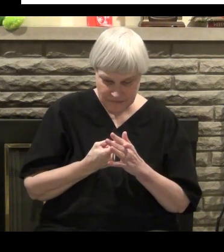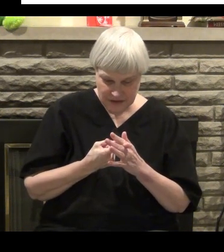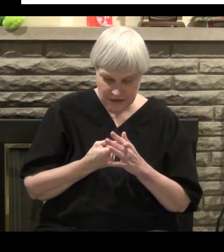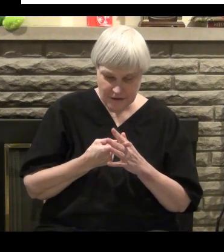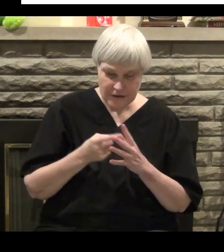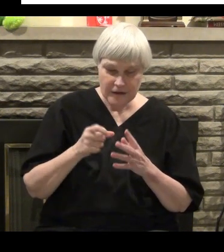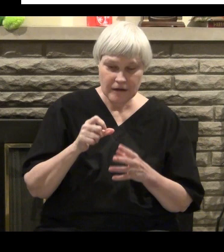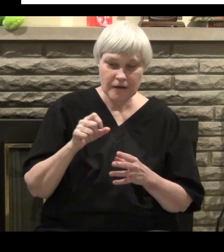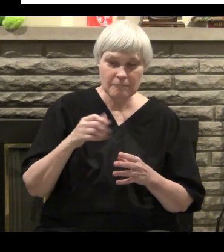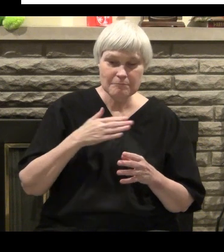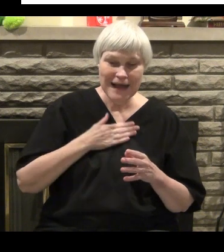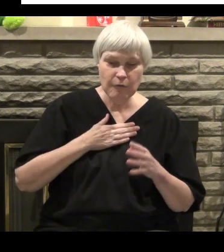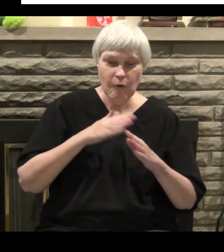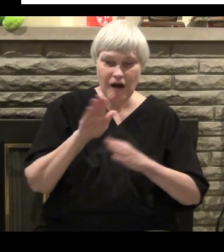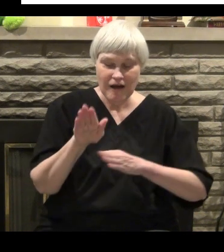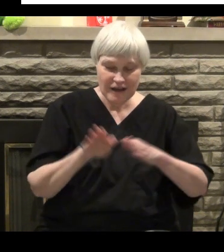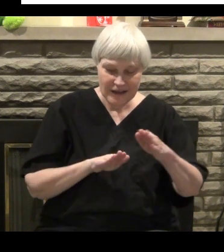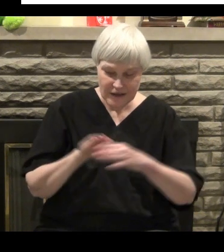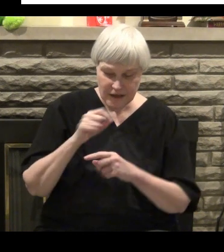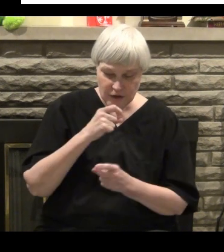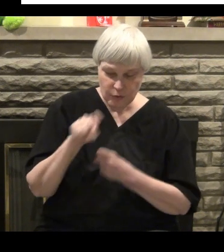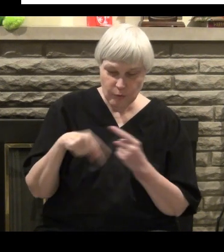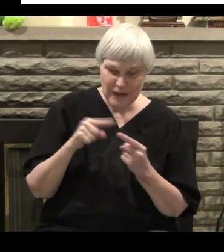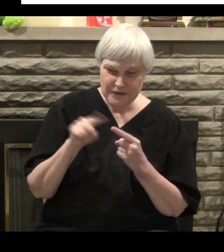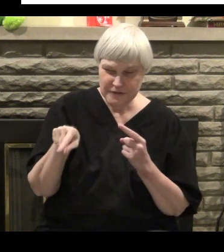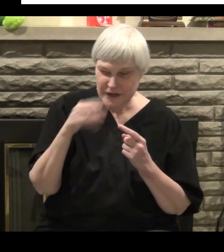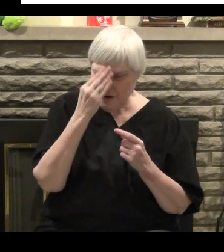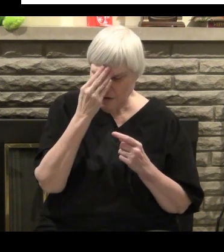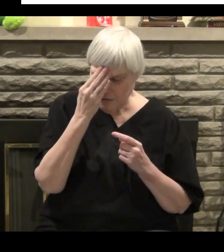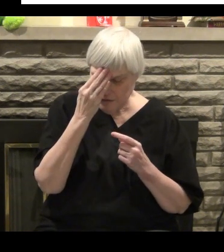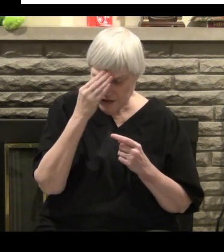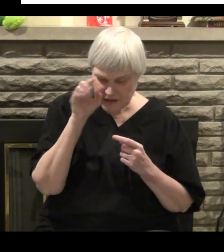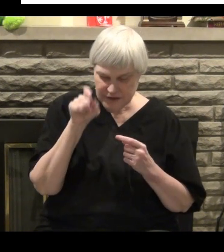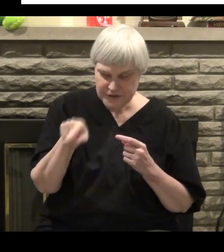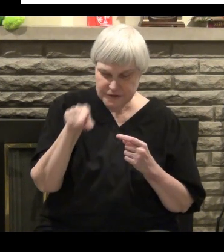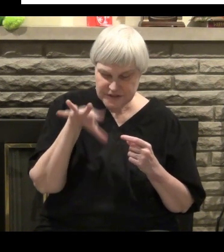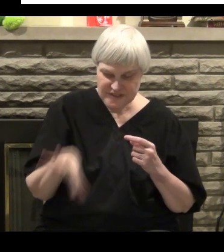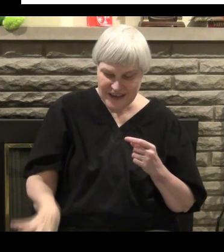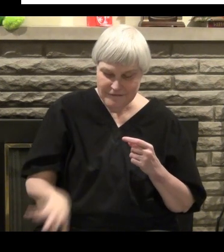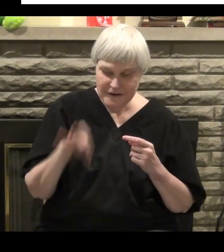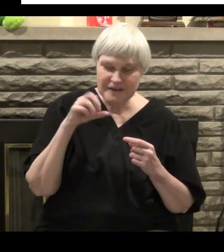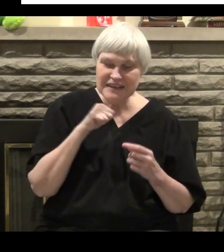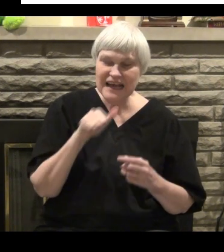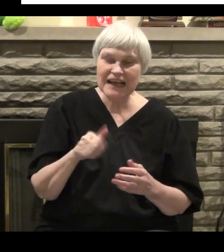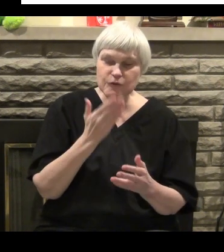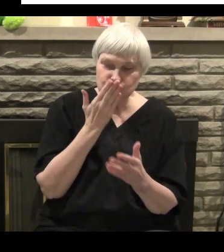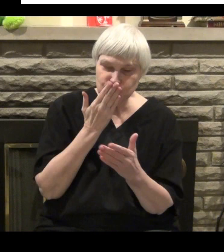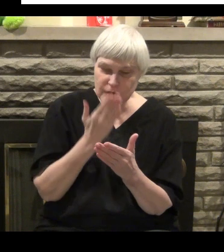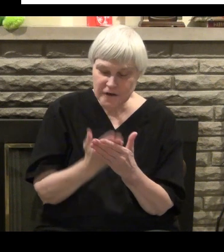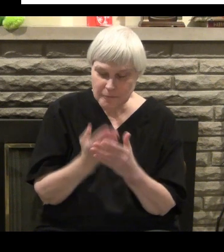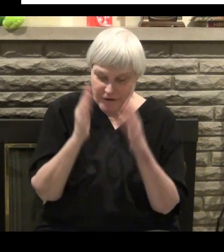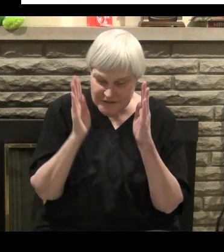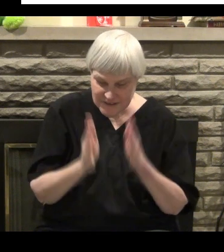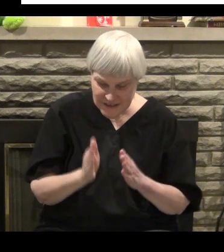And I call that the beginning, because that's the beginning of the walk, when you realize that you're not a good person. We talk